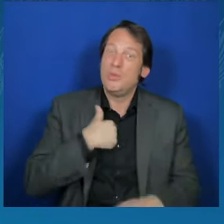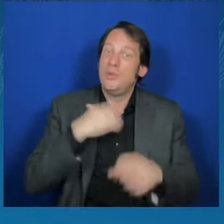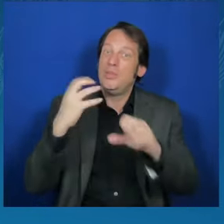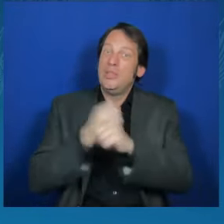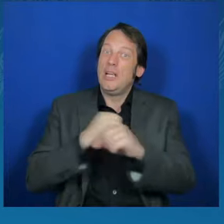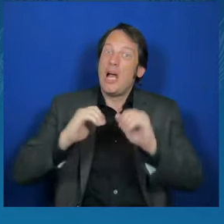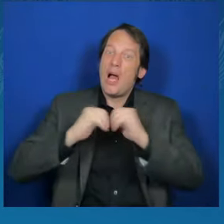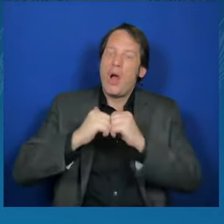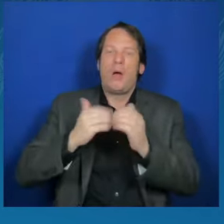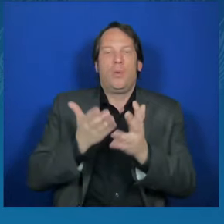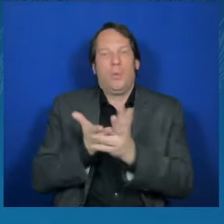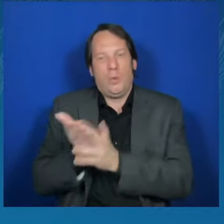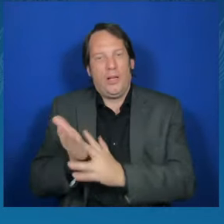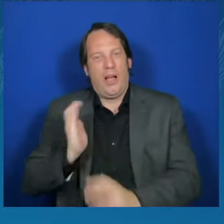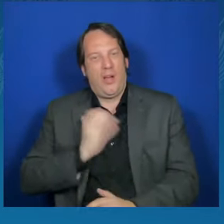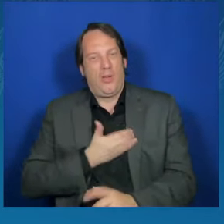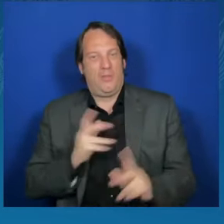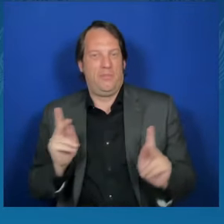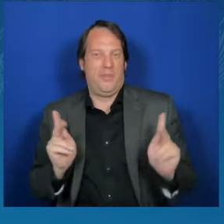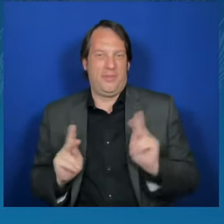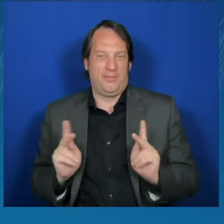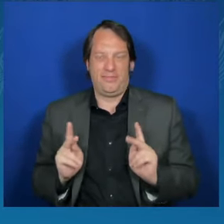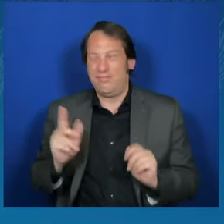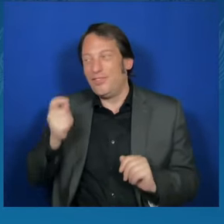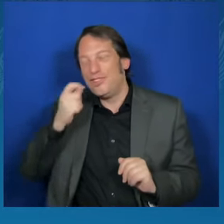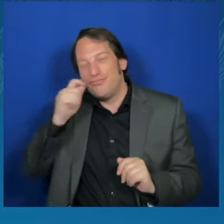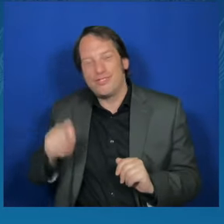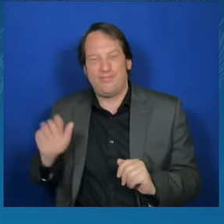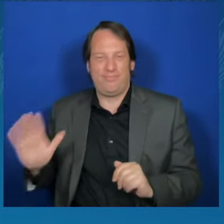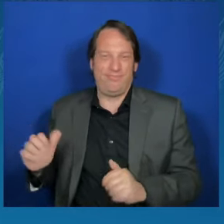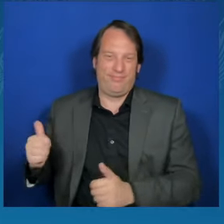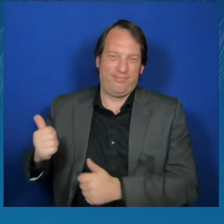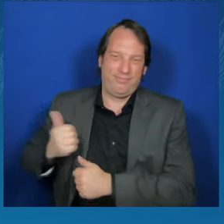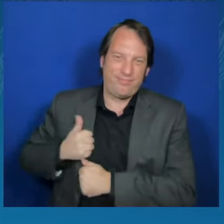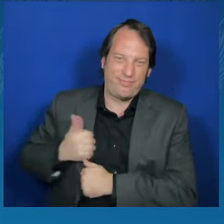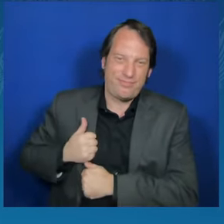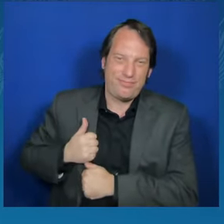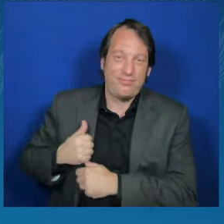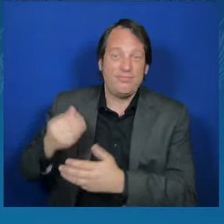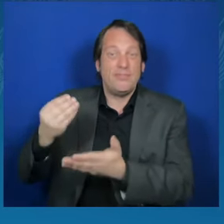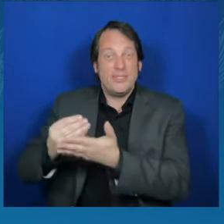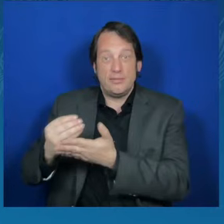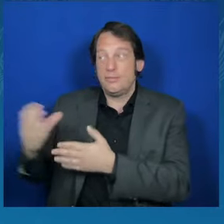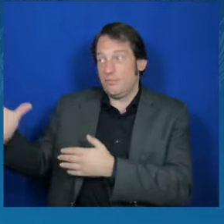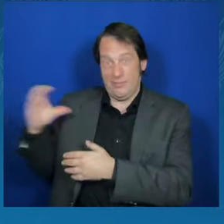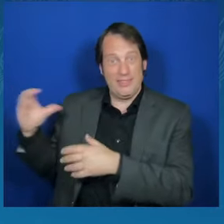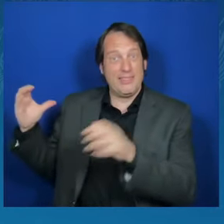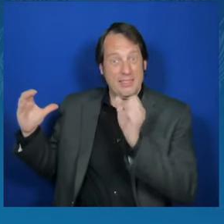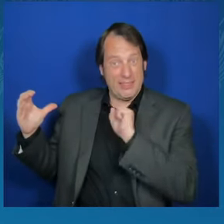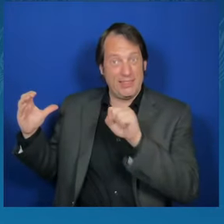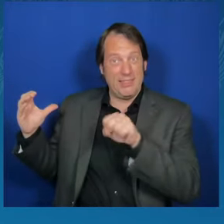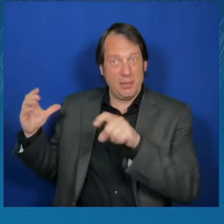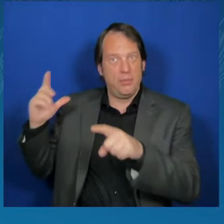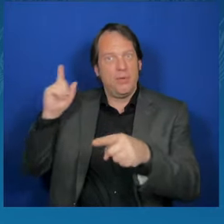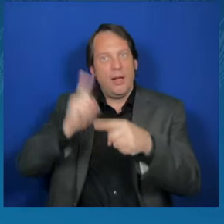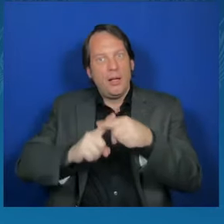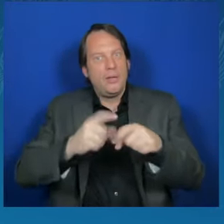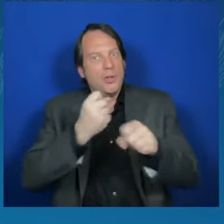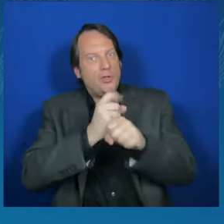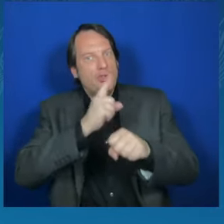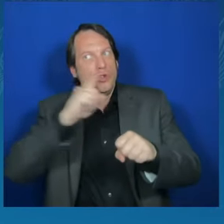of people, the assistance packages, sanctions of the partners. That is a big allied work